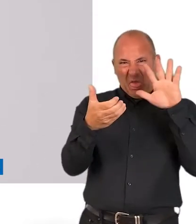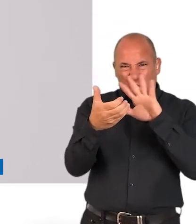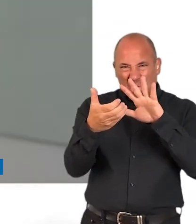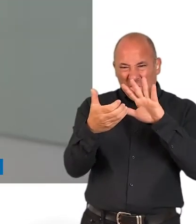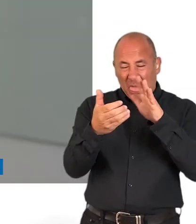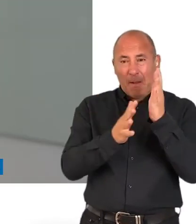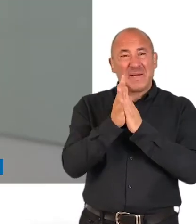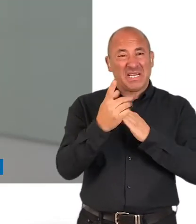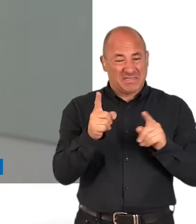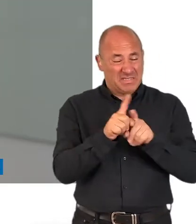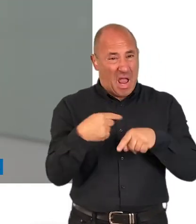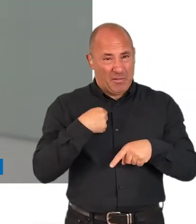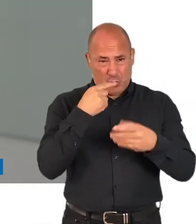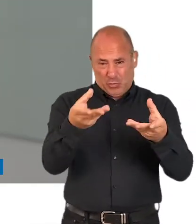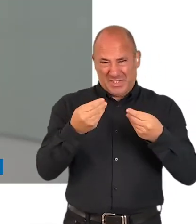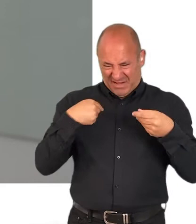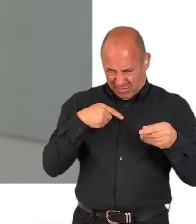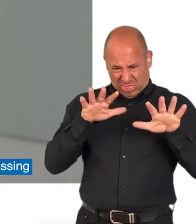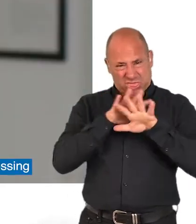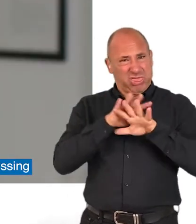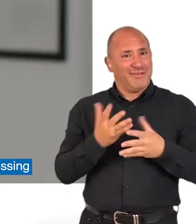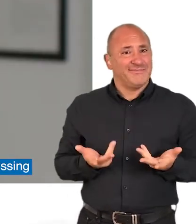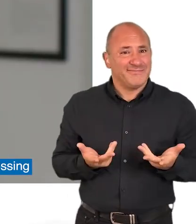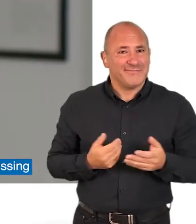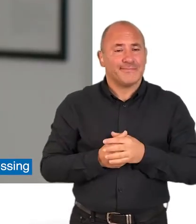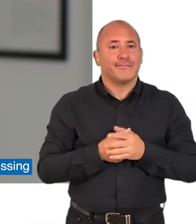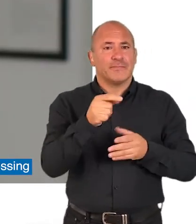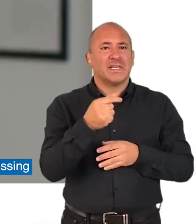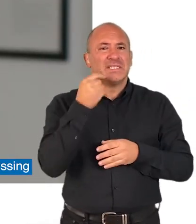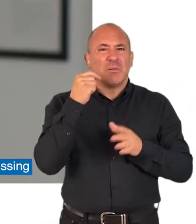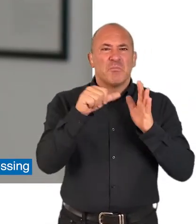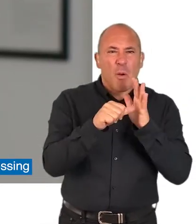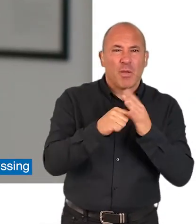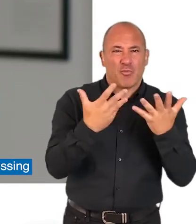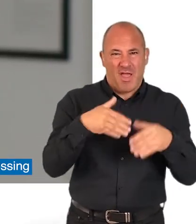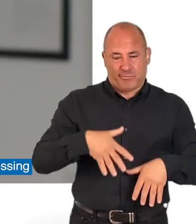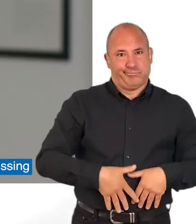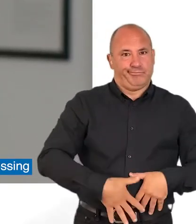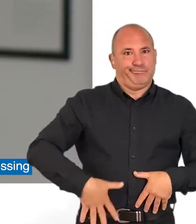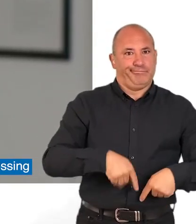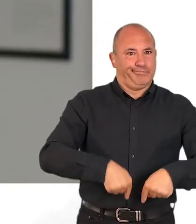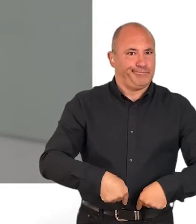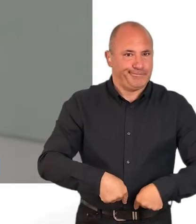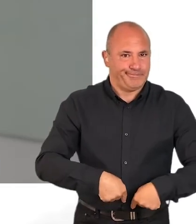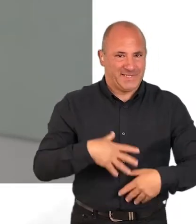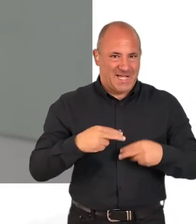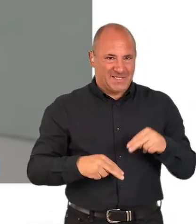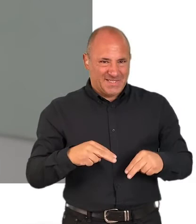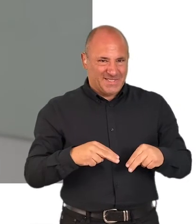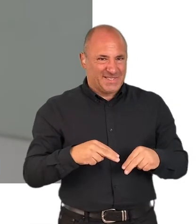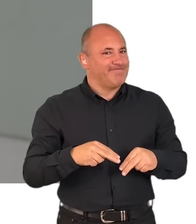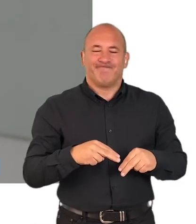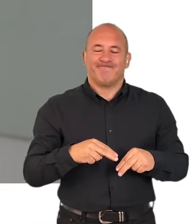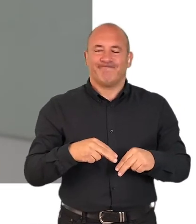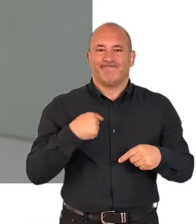to look at, it's likely that we will too. If you have a skin condition in the genital area that needs assessing, this will not be